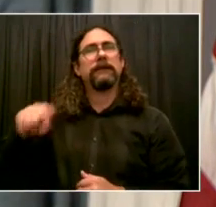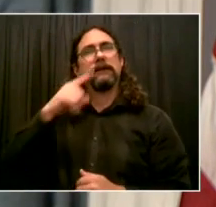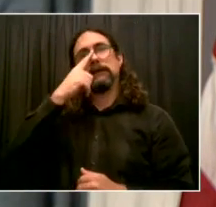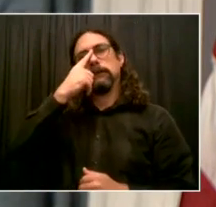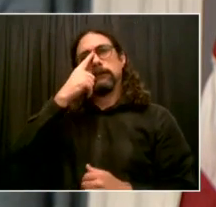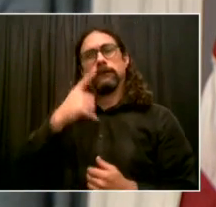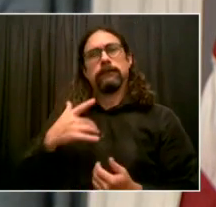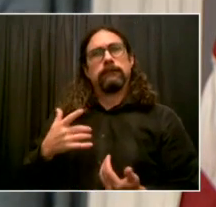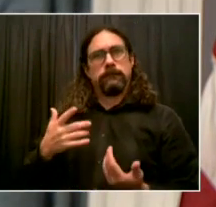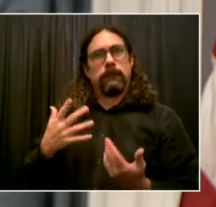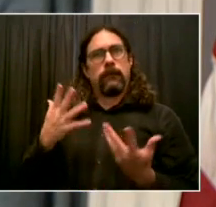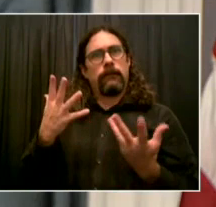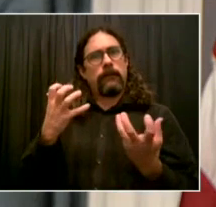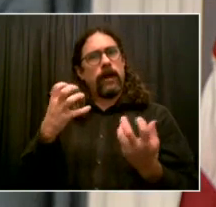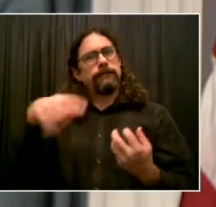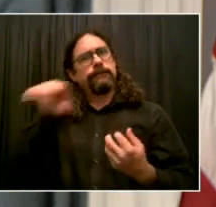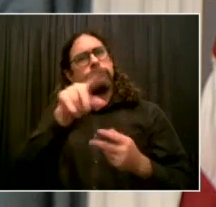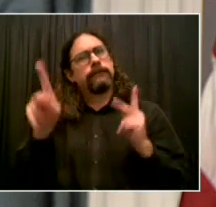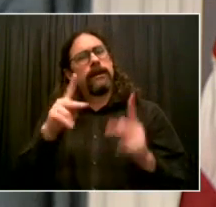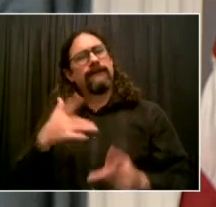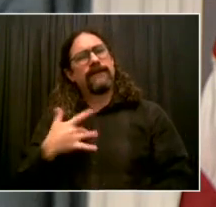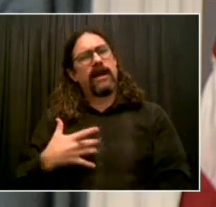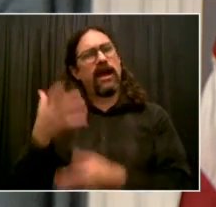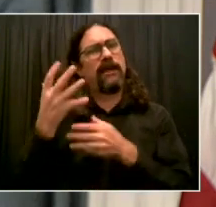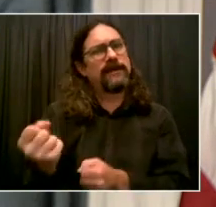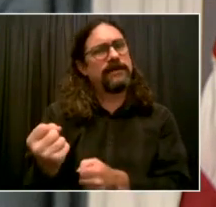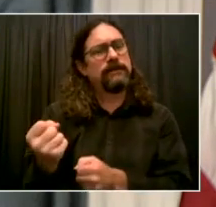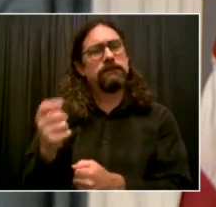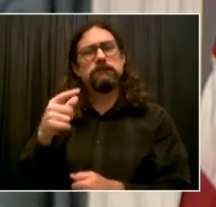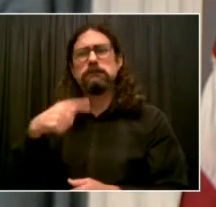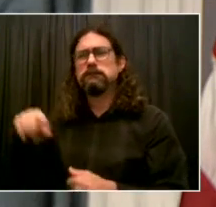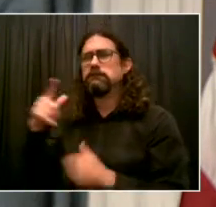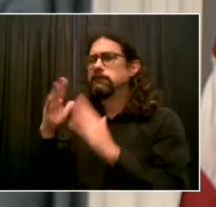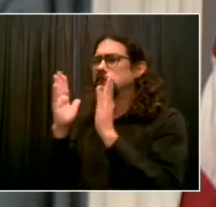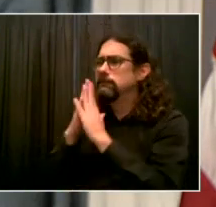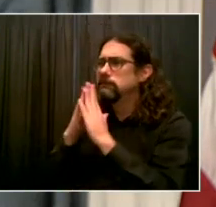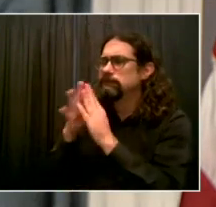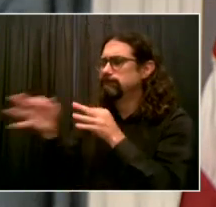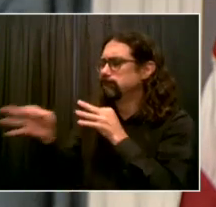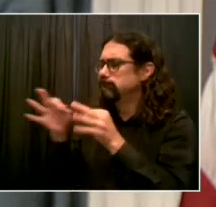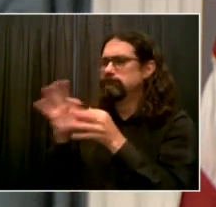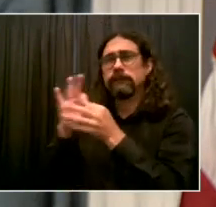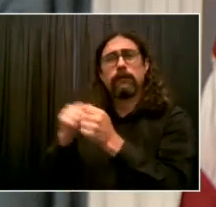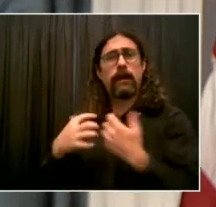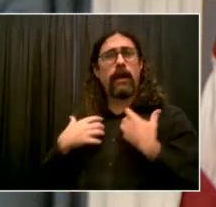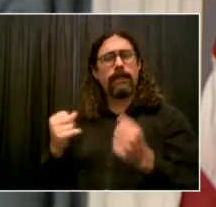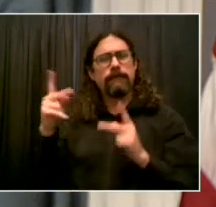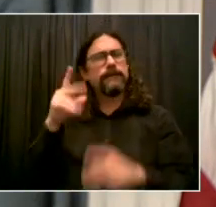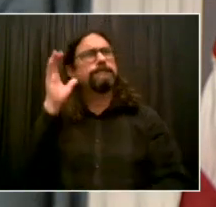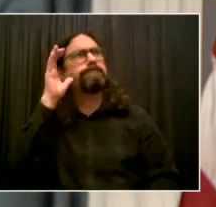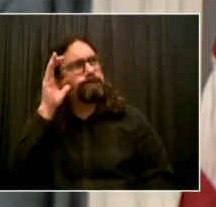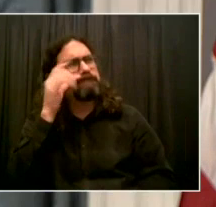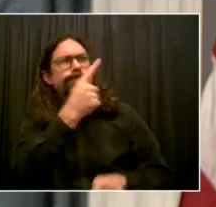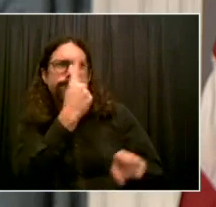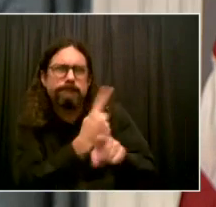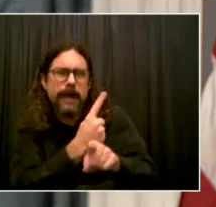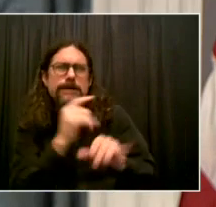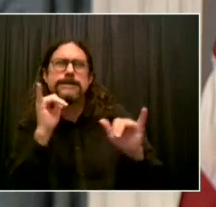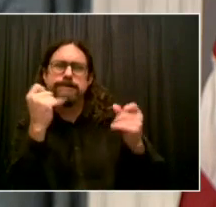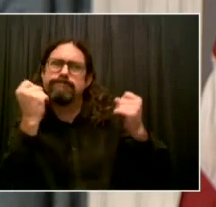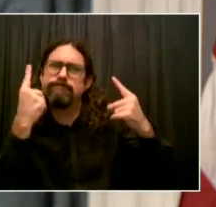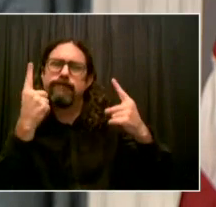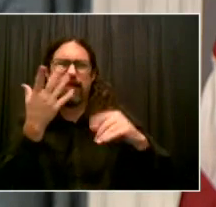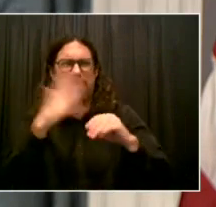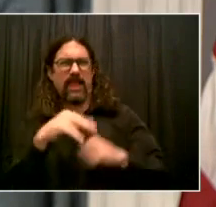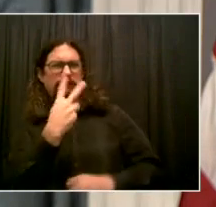conversations can be the most meaningful, as we have seen in our vaccination campaign. The Corps will extend this work to other